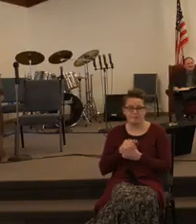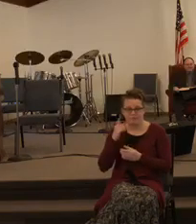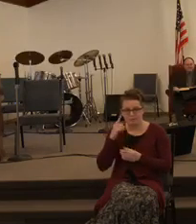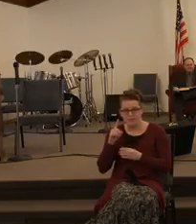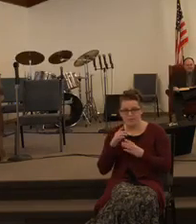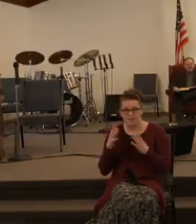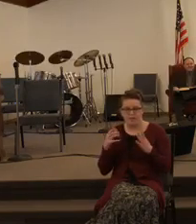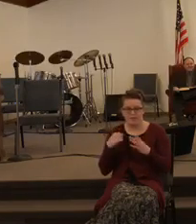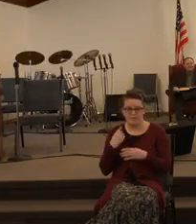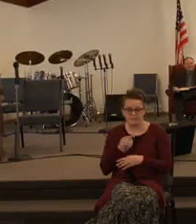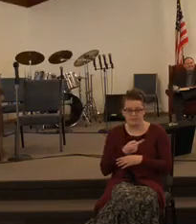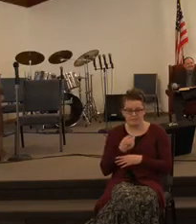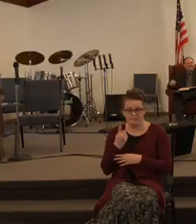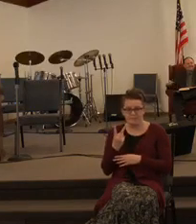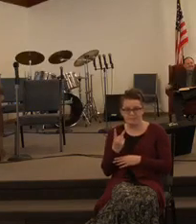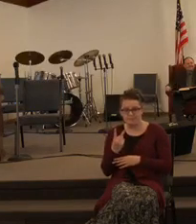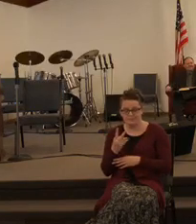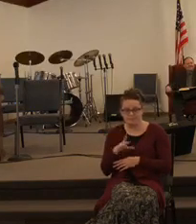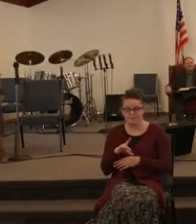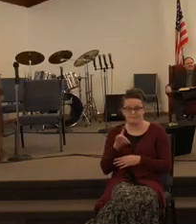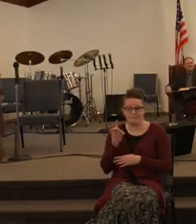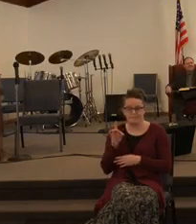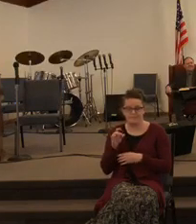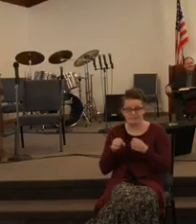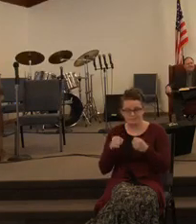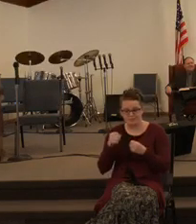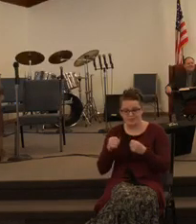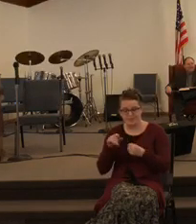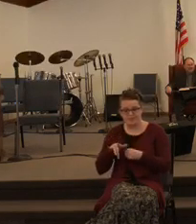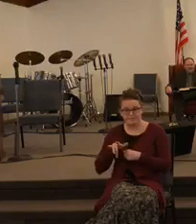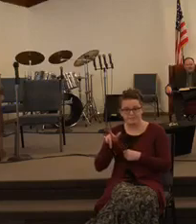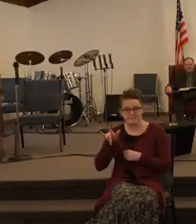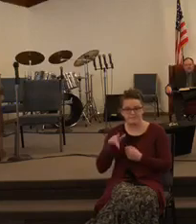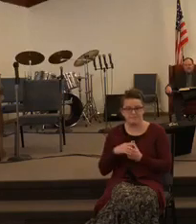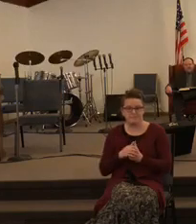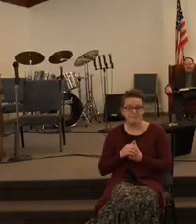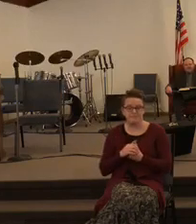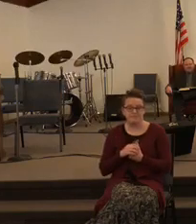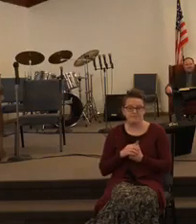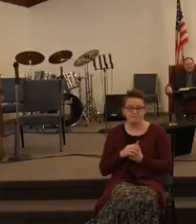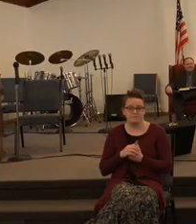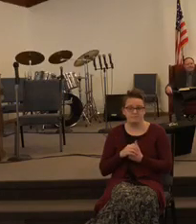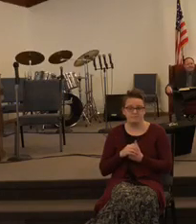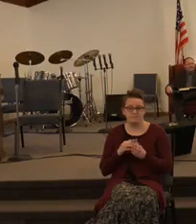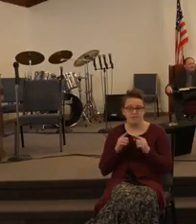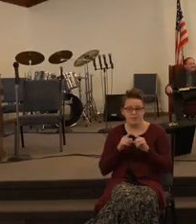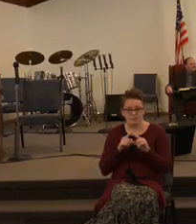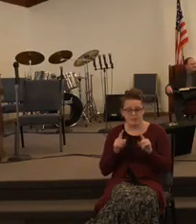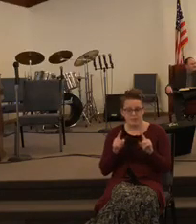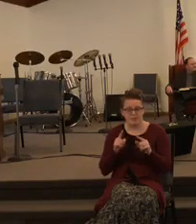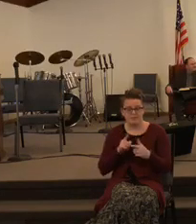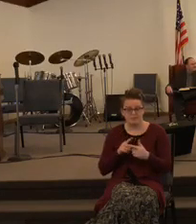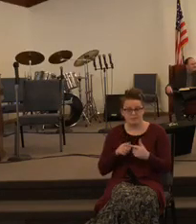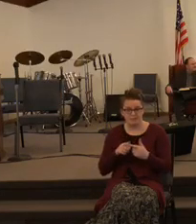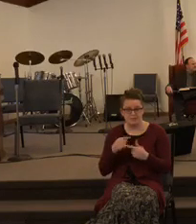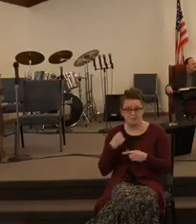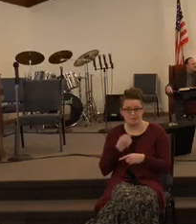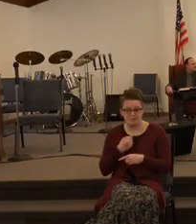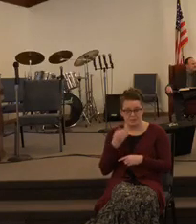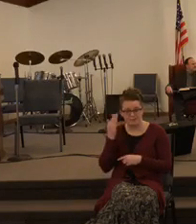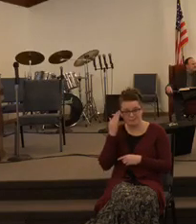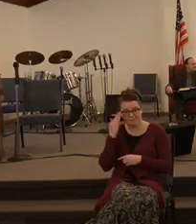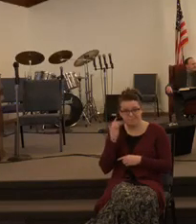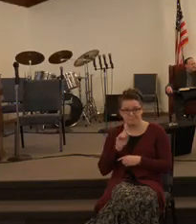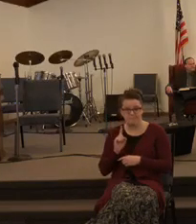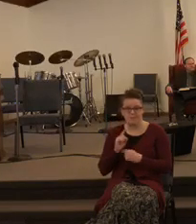us our two options would be drive or fly. But until we know where we're going,